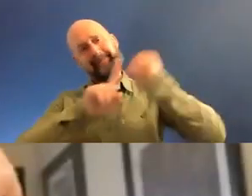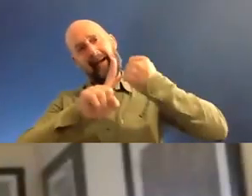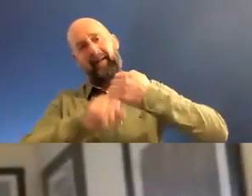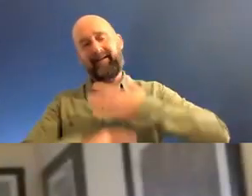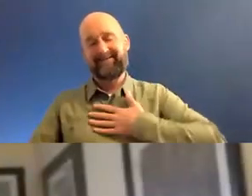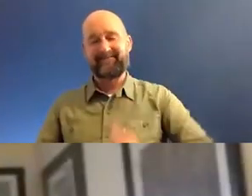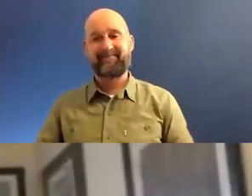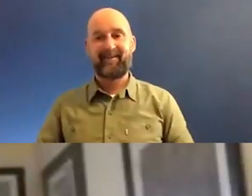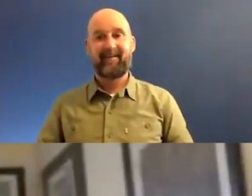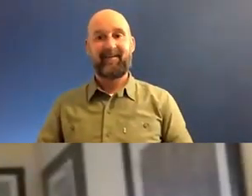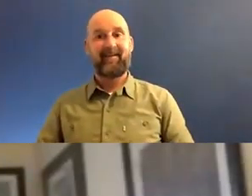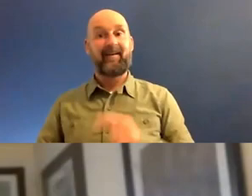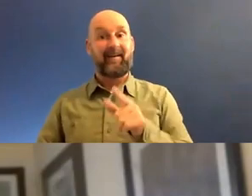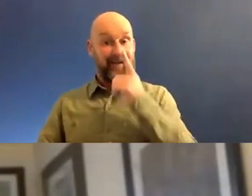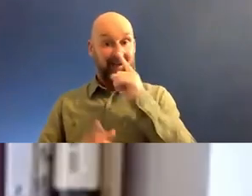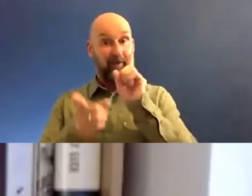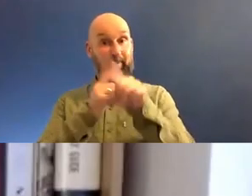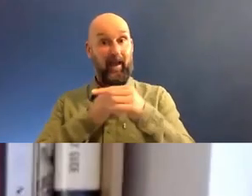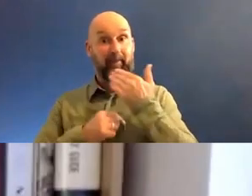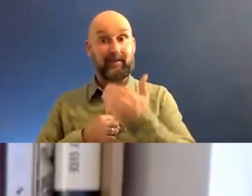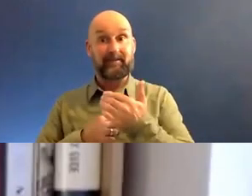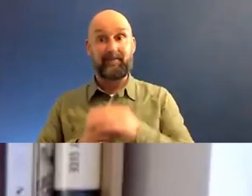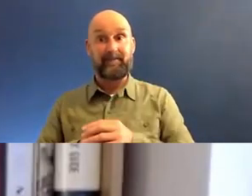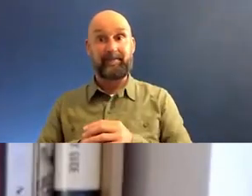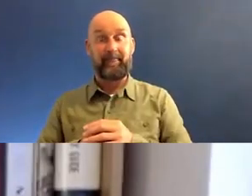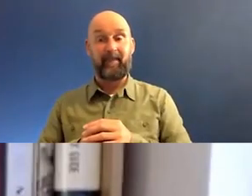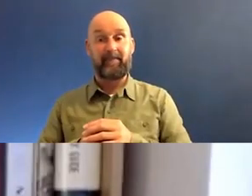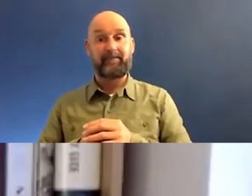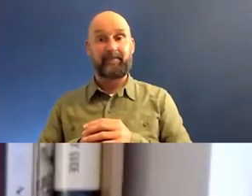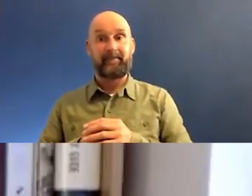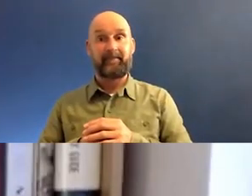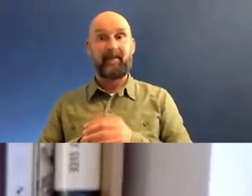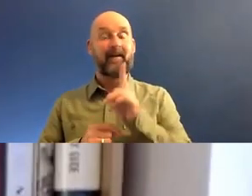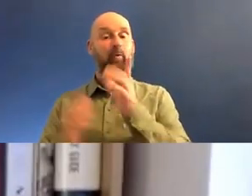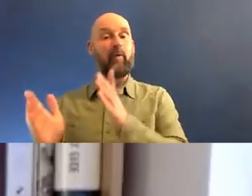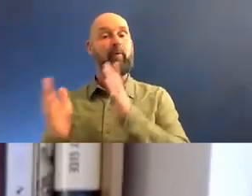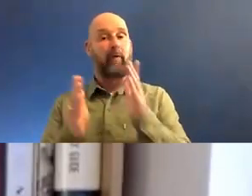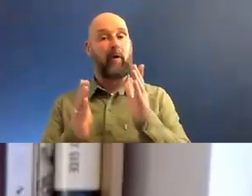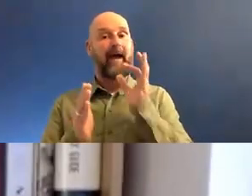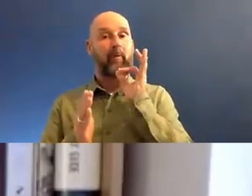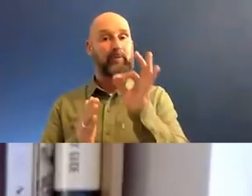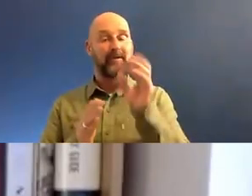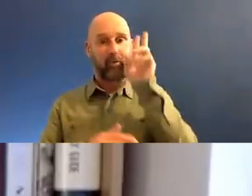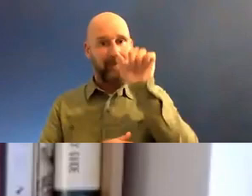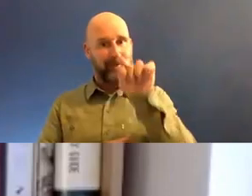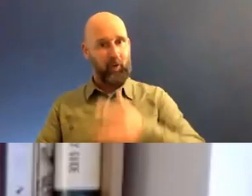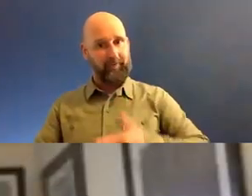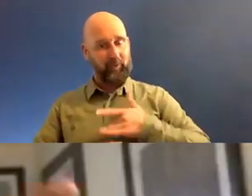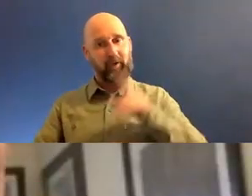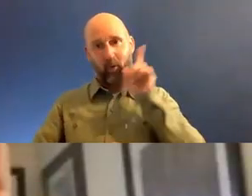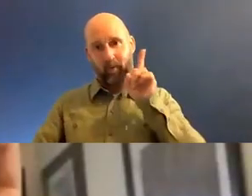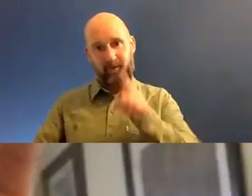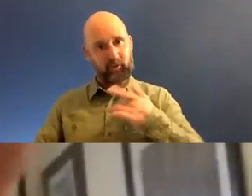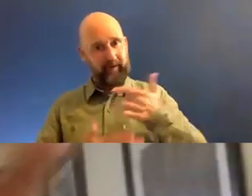That's really good. May I say something to that? Samir, you can respond and then I'd like to ask Rabia for her views as a woman. Very